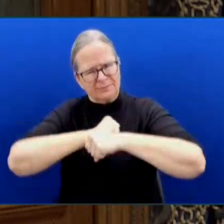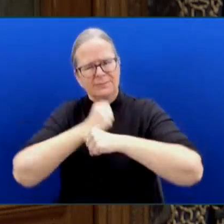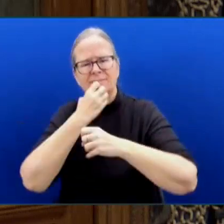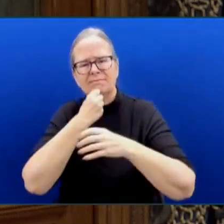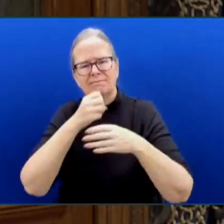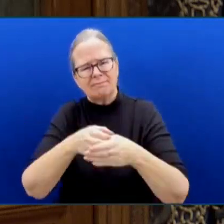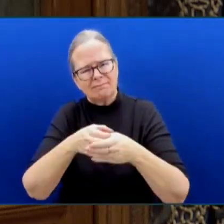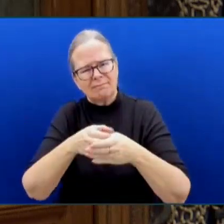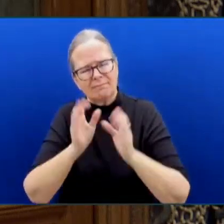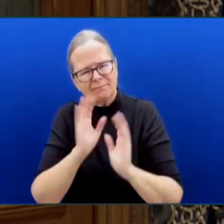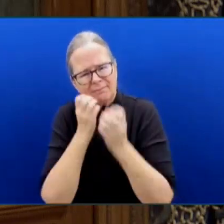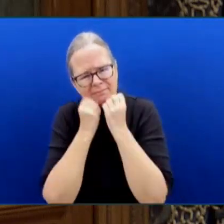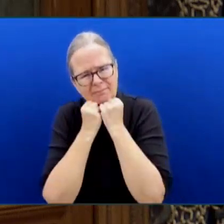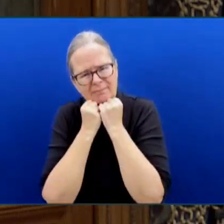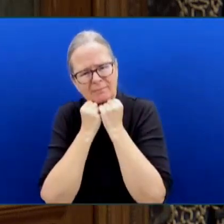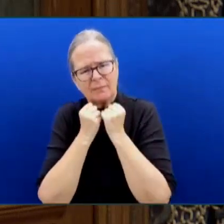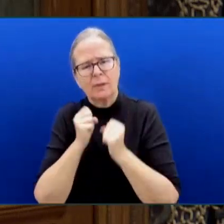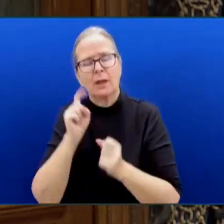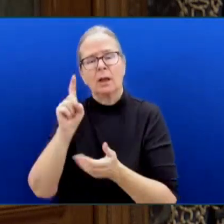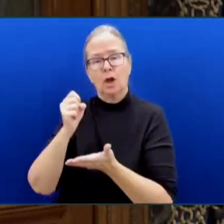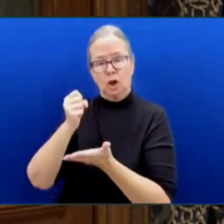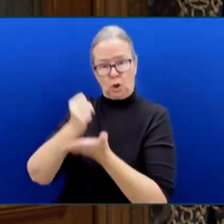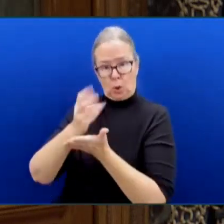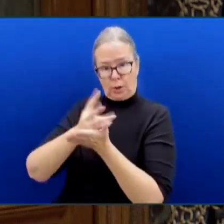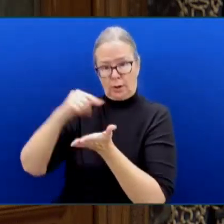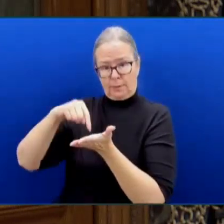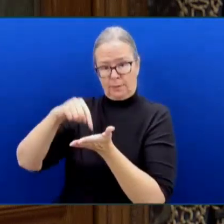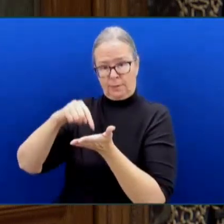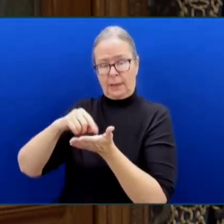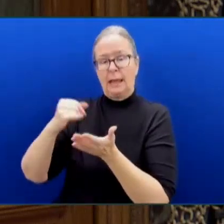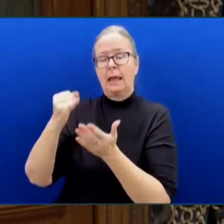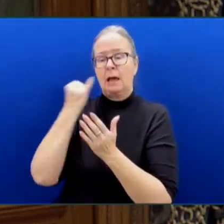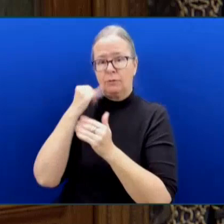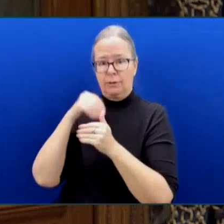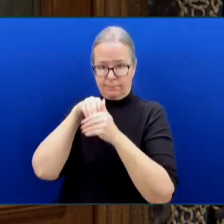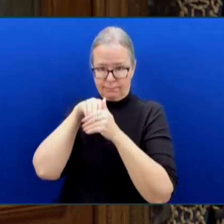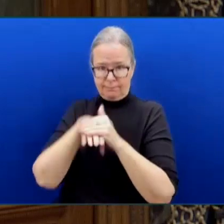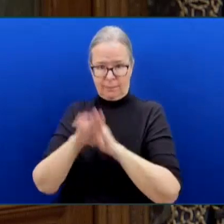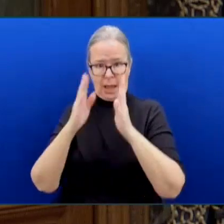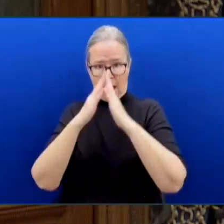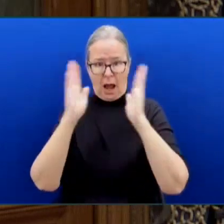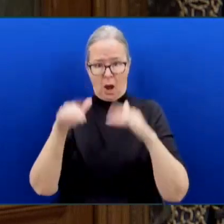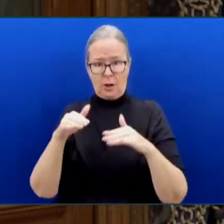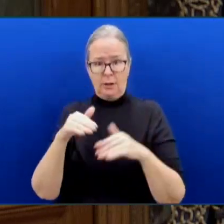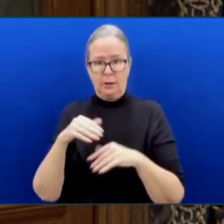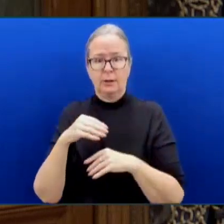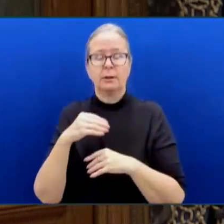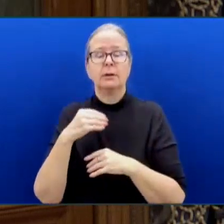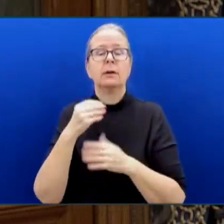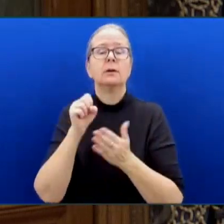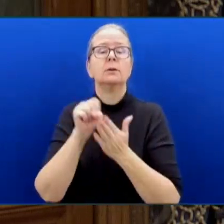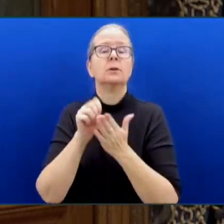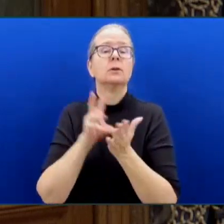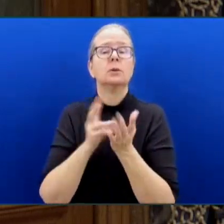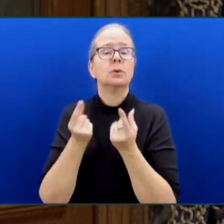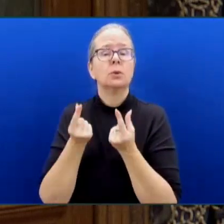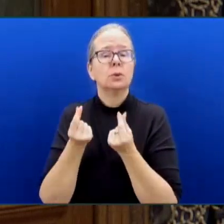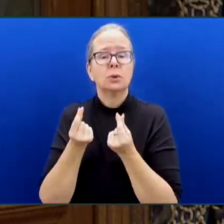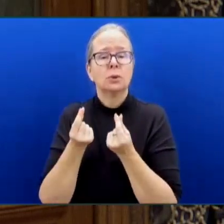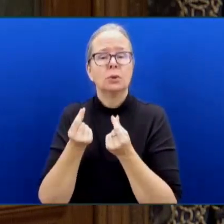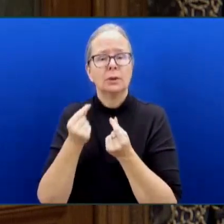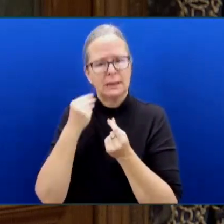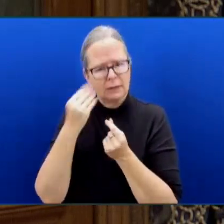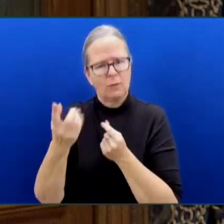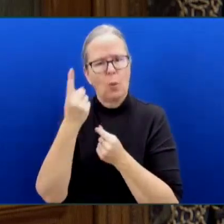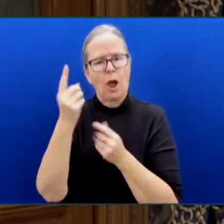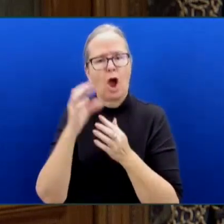family's house, they're given basically one tool, and that is to remove the child. And yet we know that